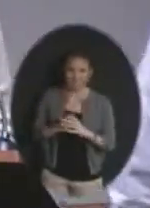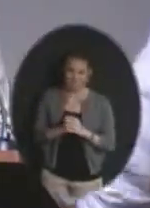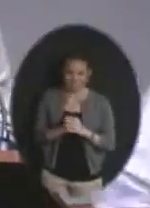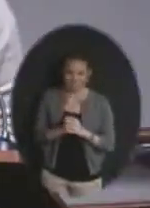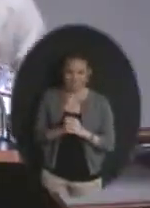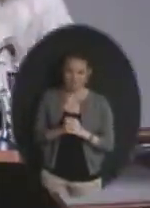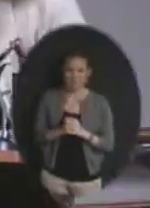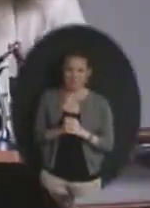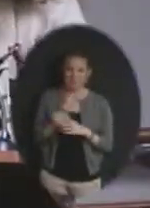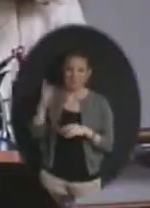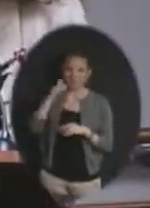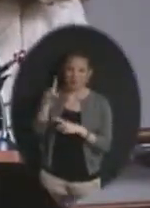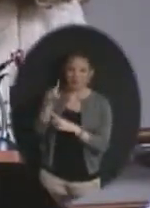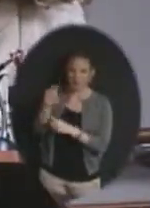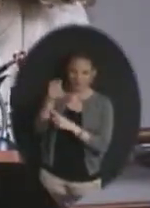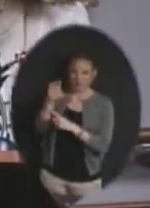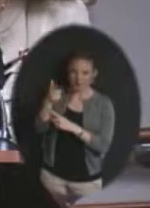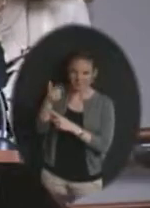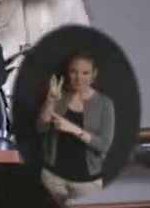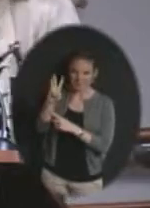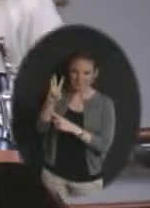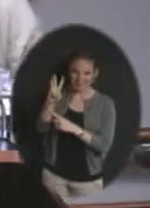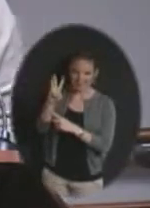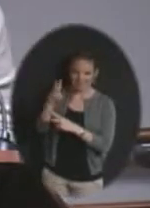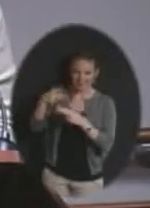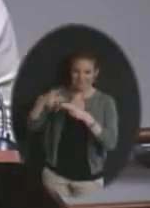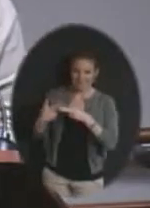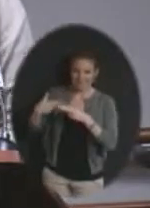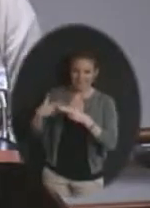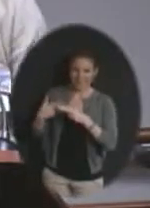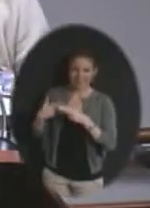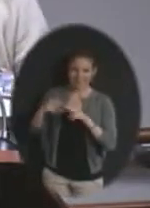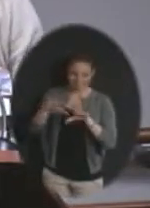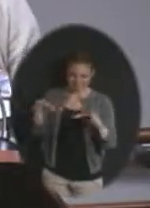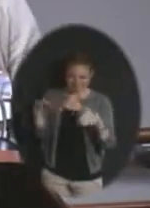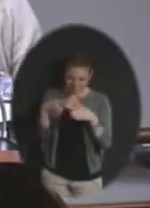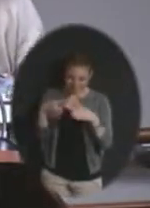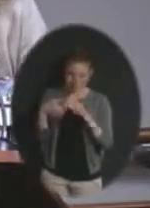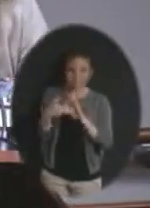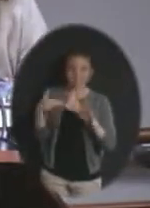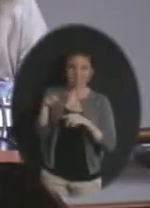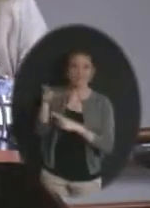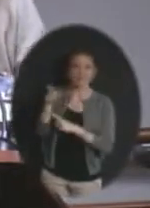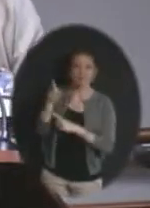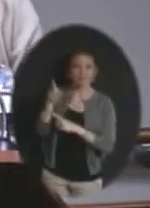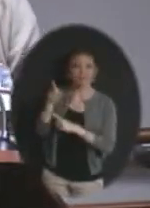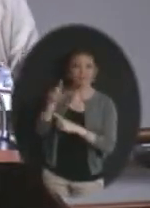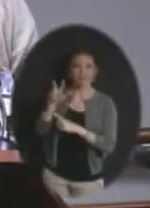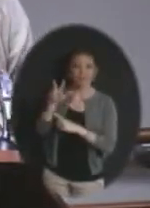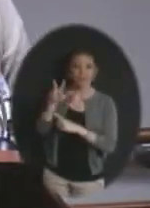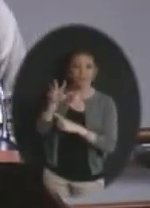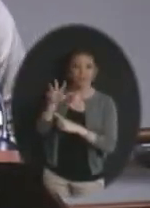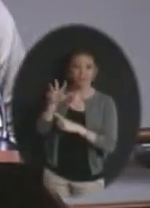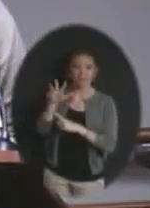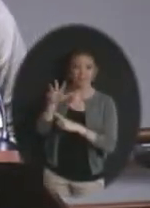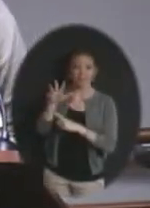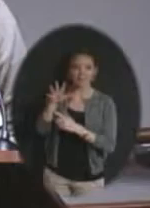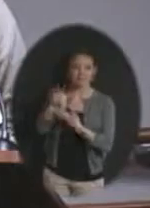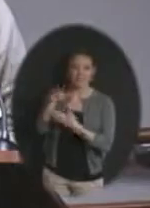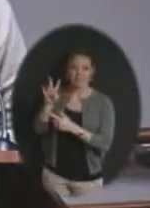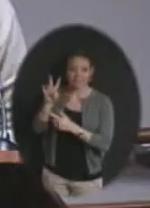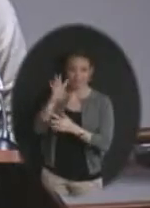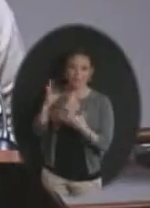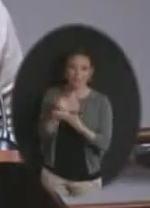for the 126 pound weight class Blake was 35 and 7 on the year and also won the regional